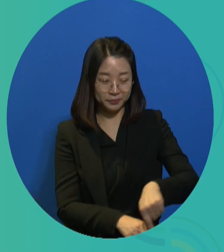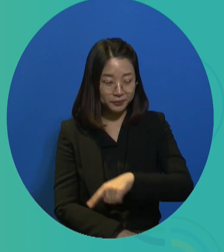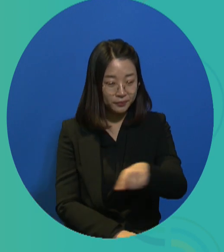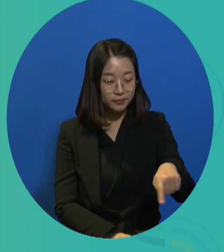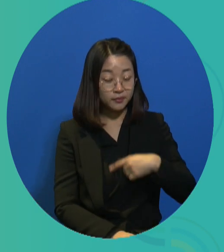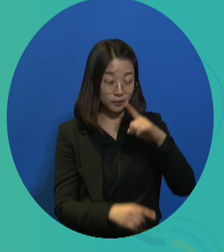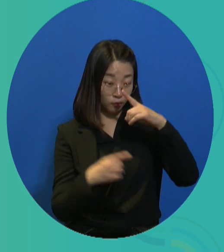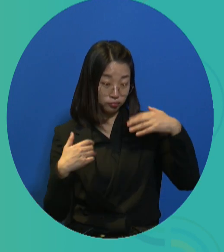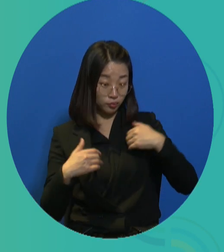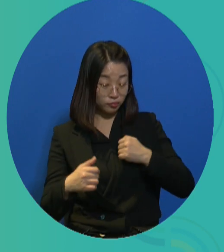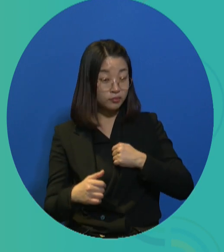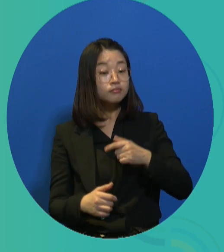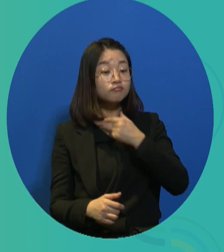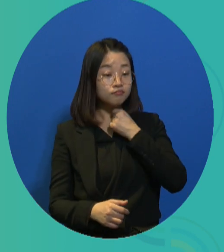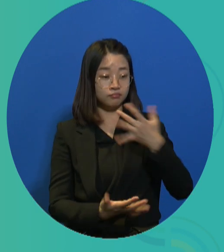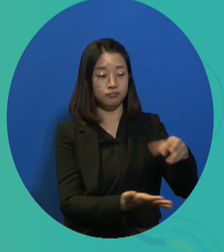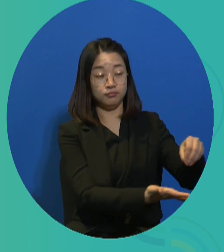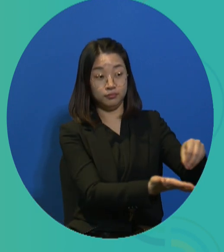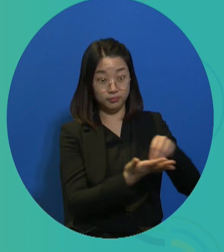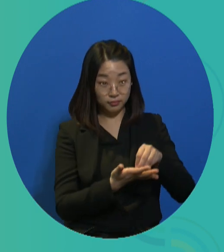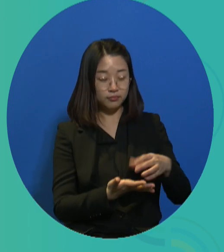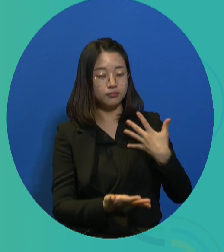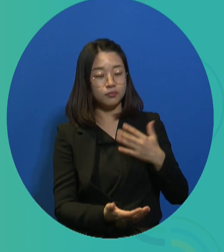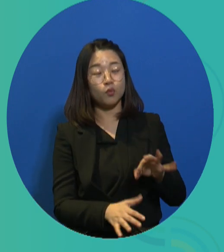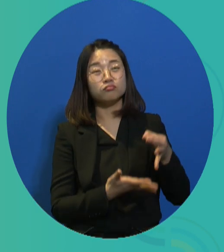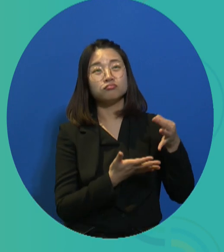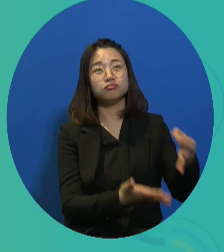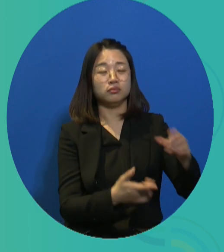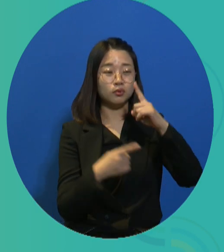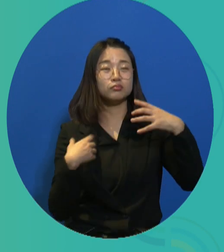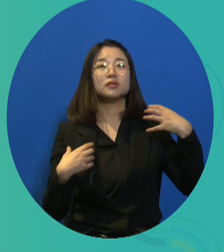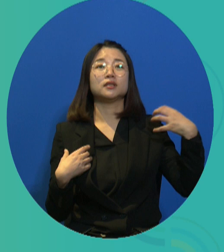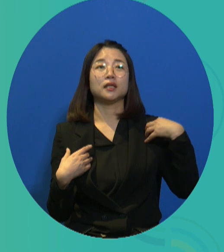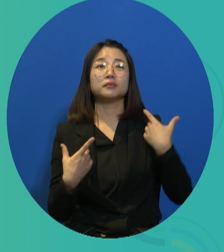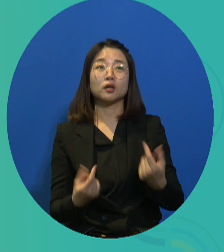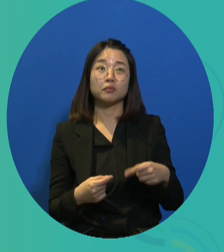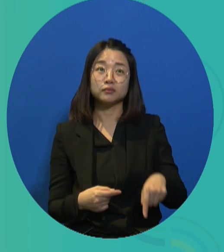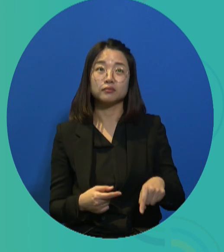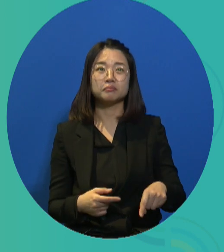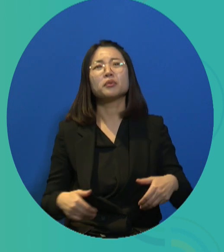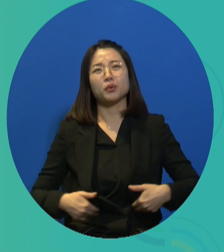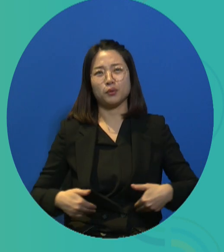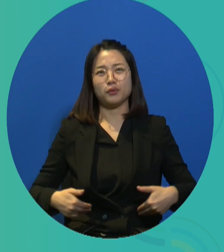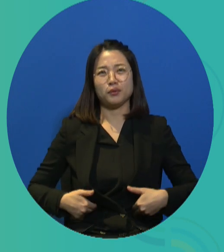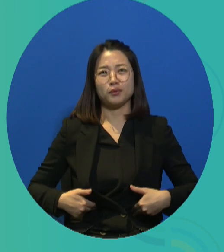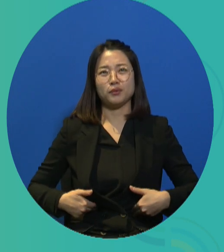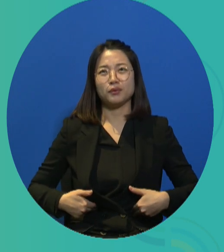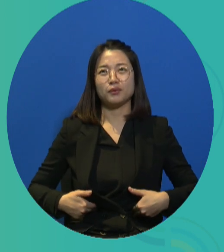If we want to continue to live, we need to depend on work and we would always need work.